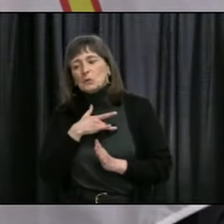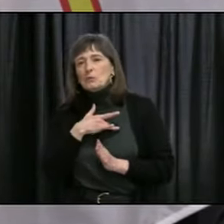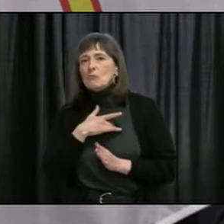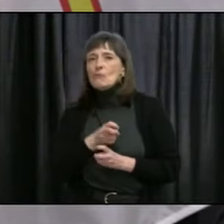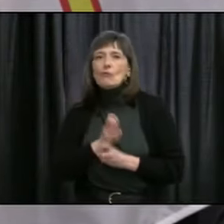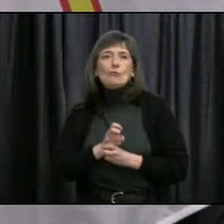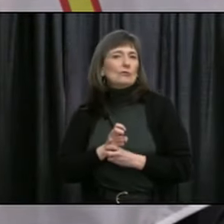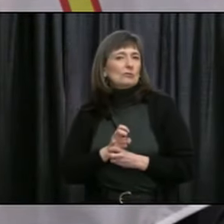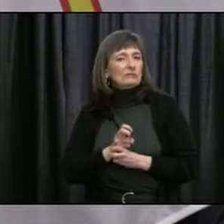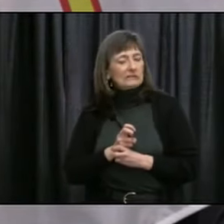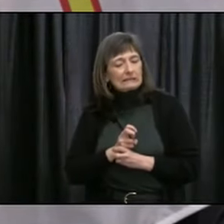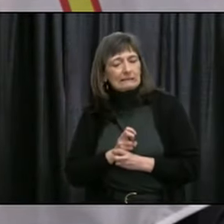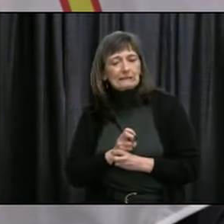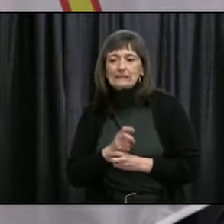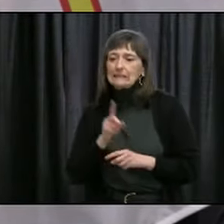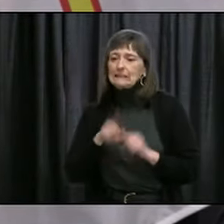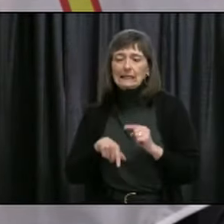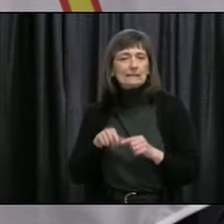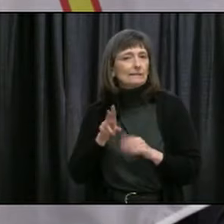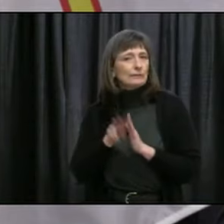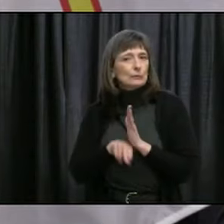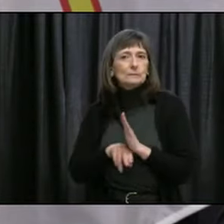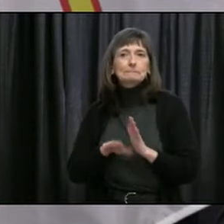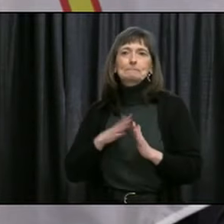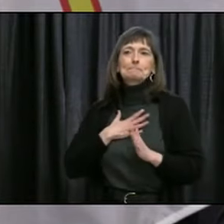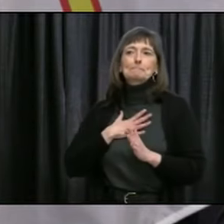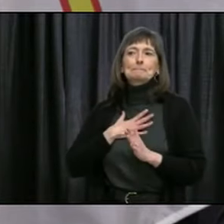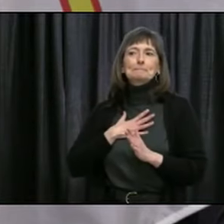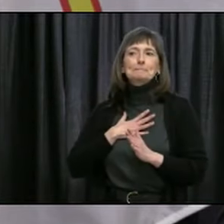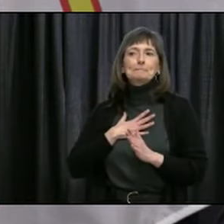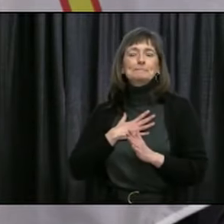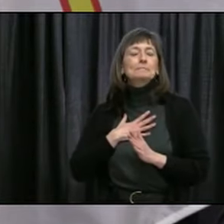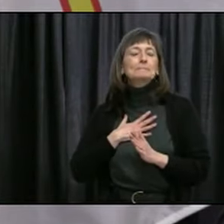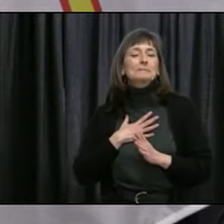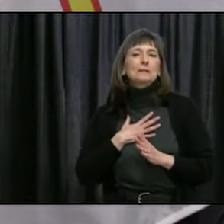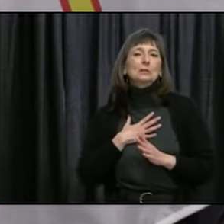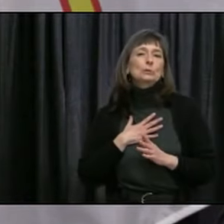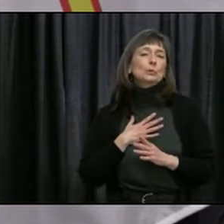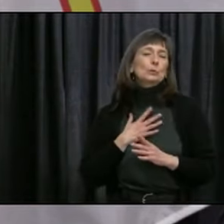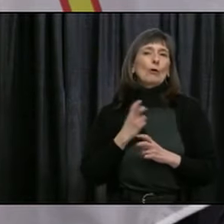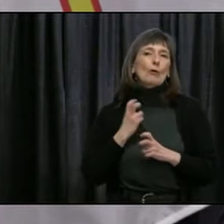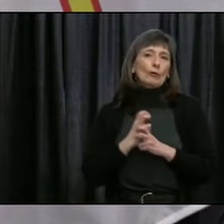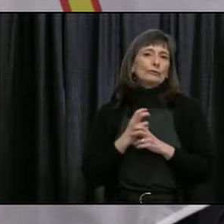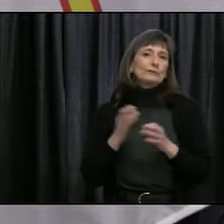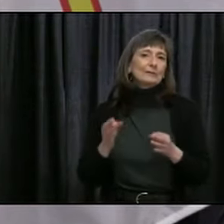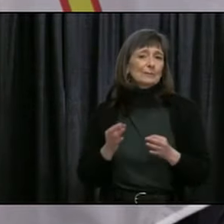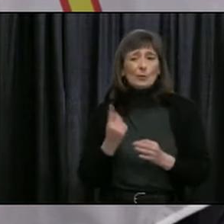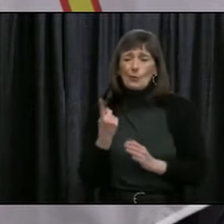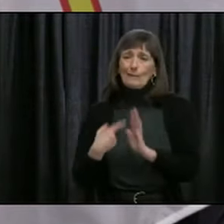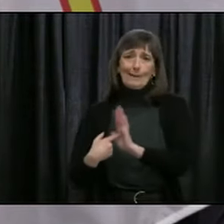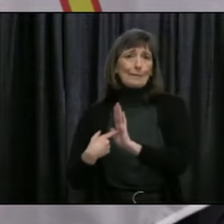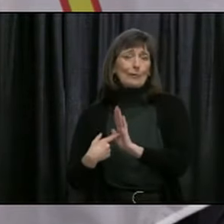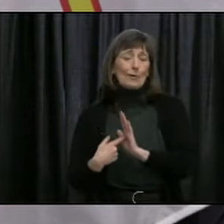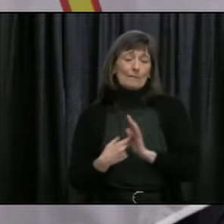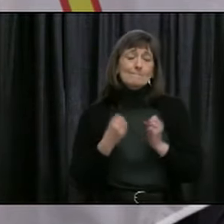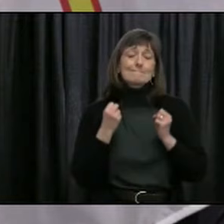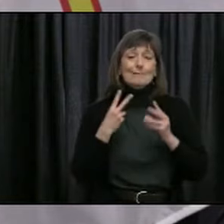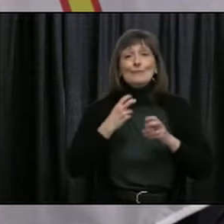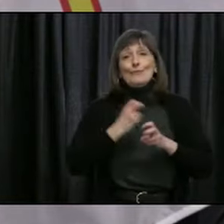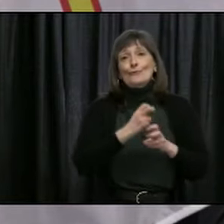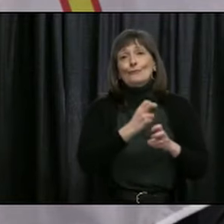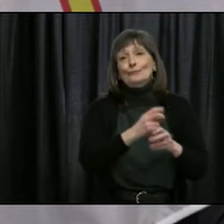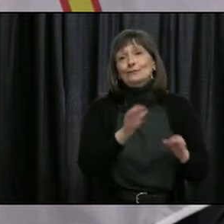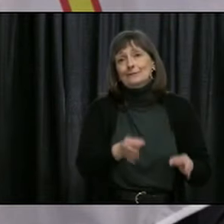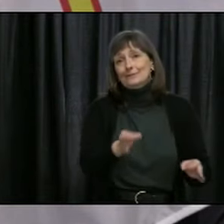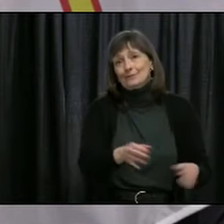challenging times. Our funerals would occur within our province. These are just, this is just one example of some of the